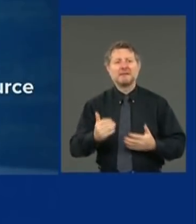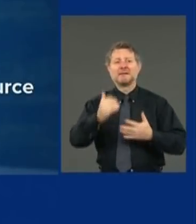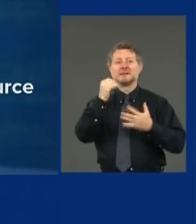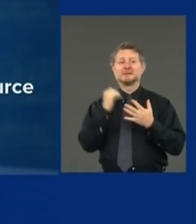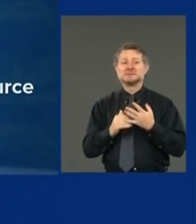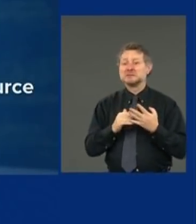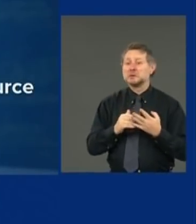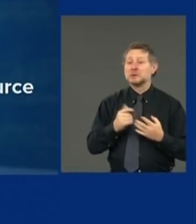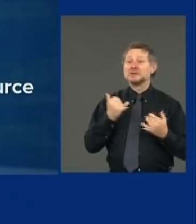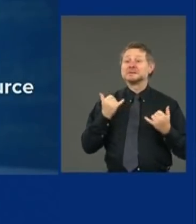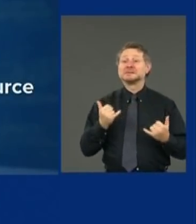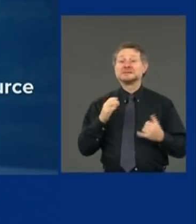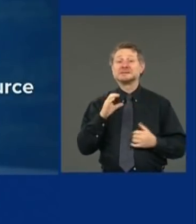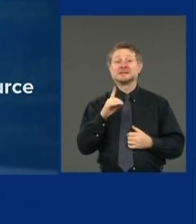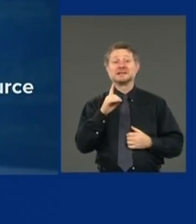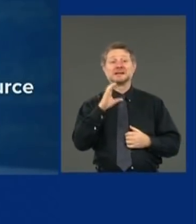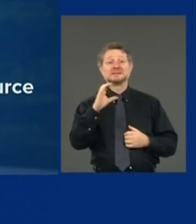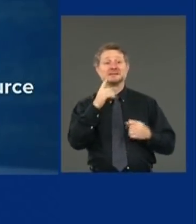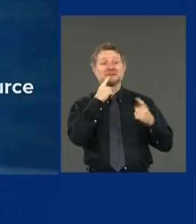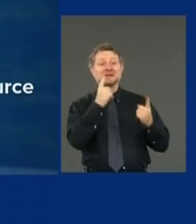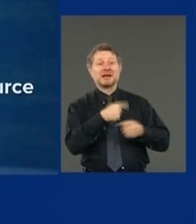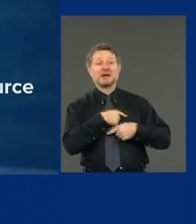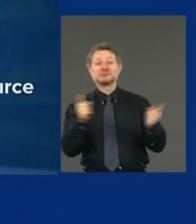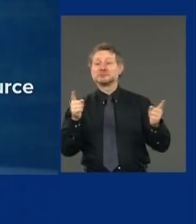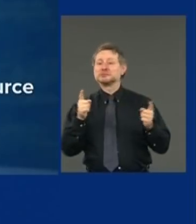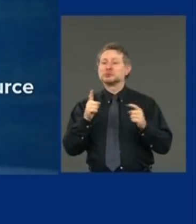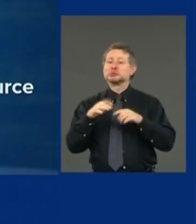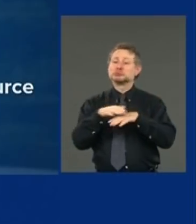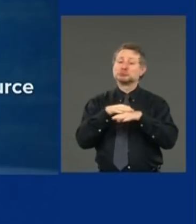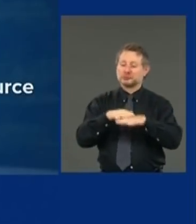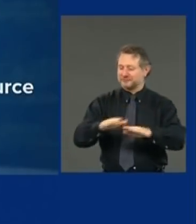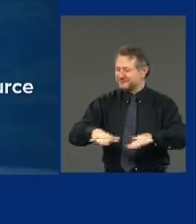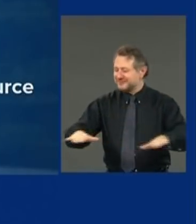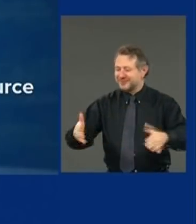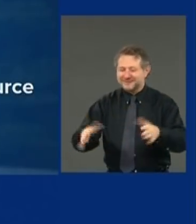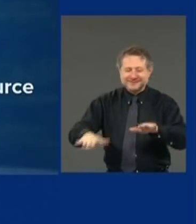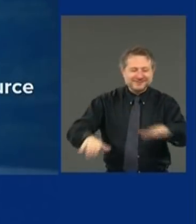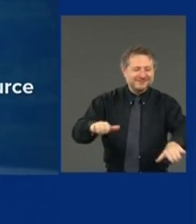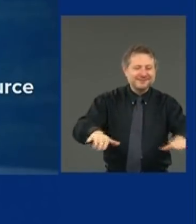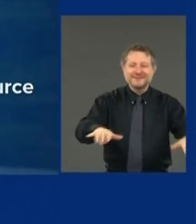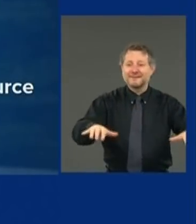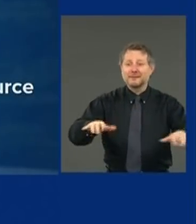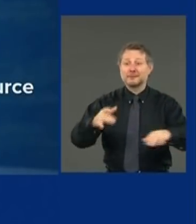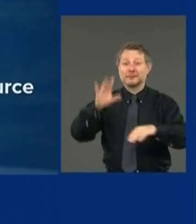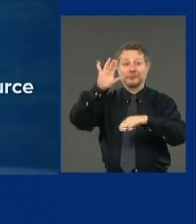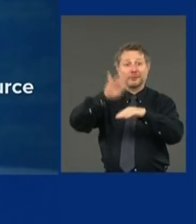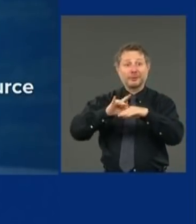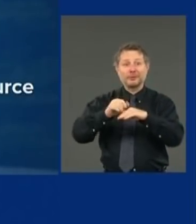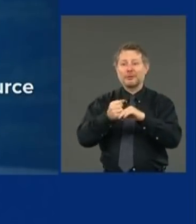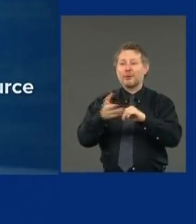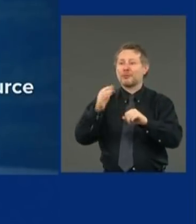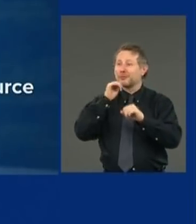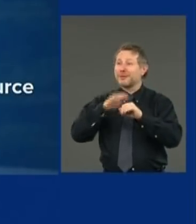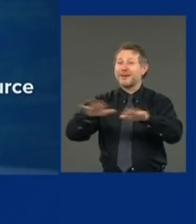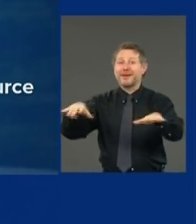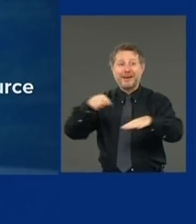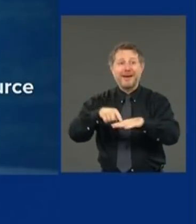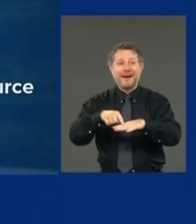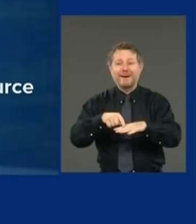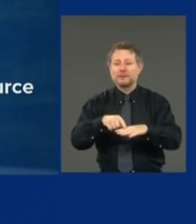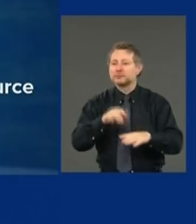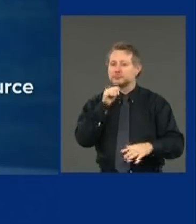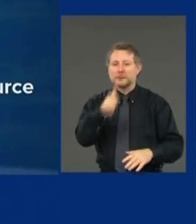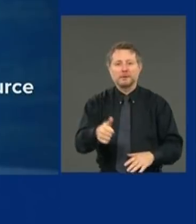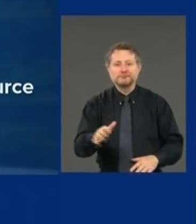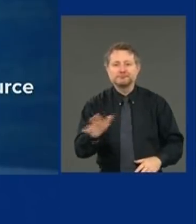says infected surfaces are not a major source of transmission. When we started,